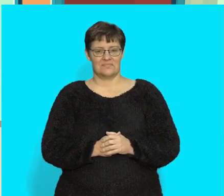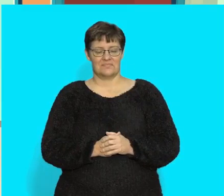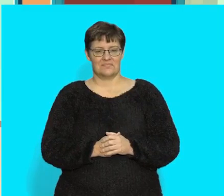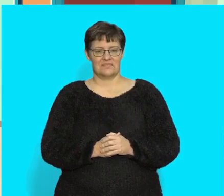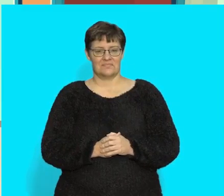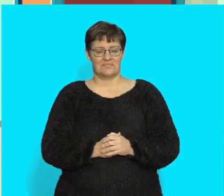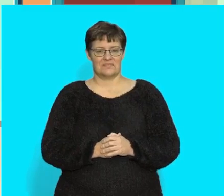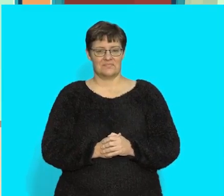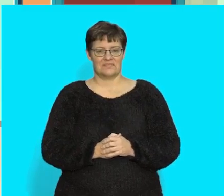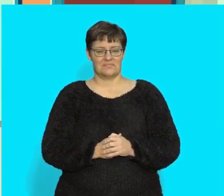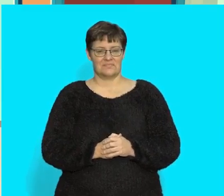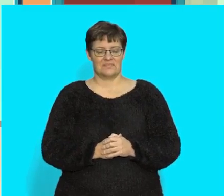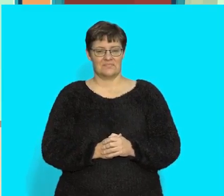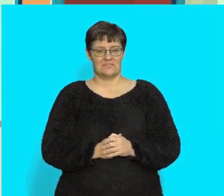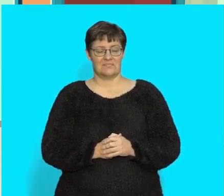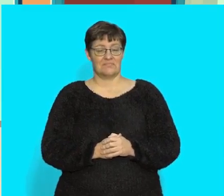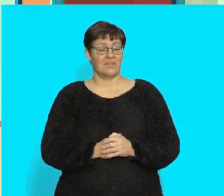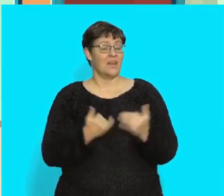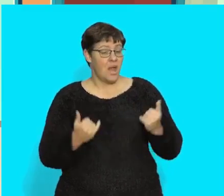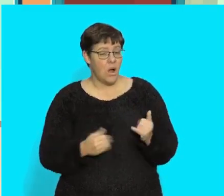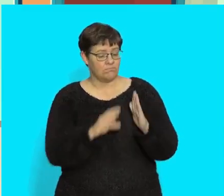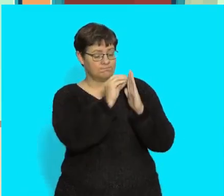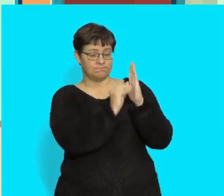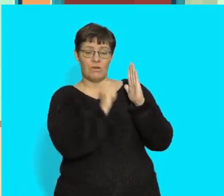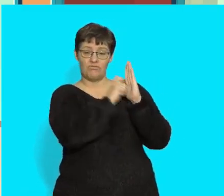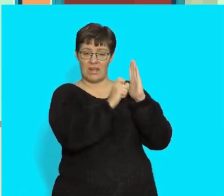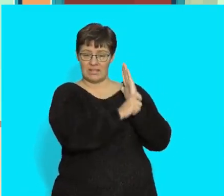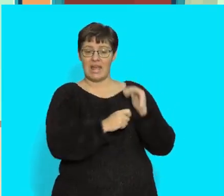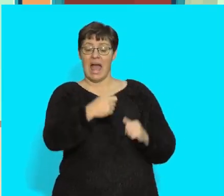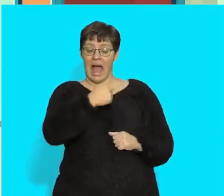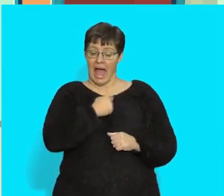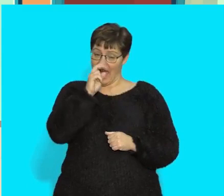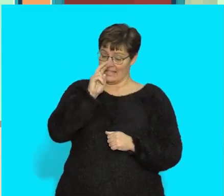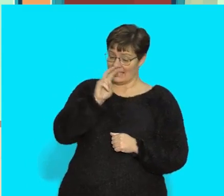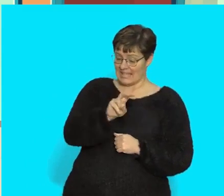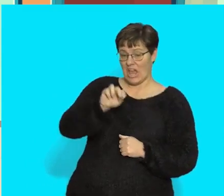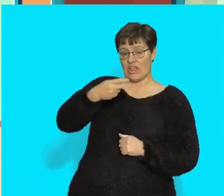I write down I see the sea. Read it to me.